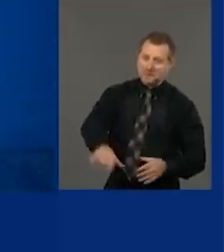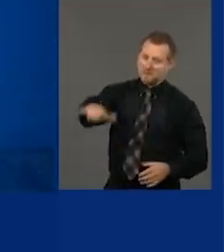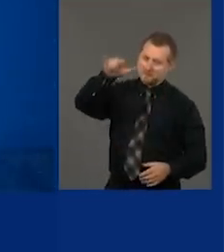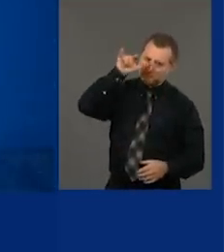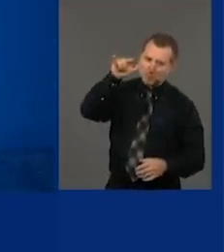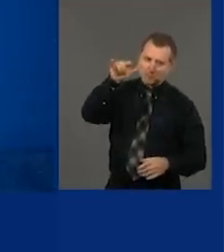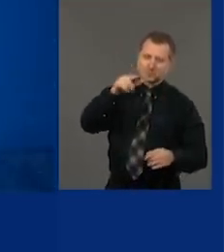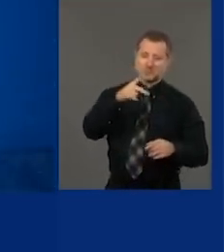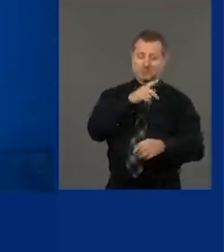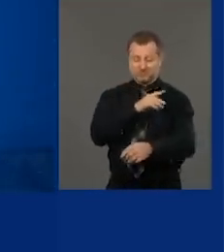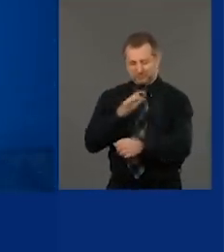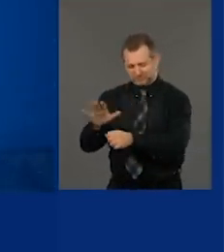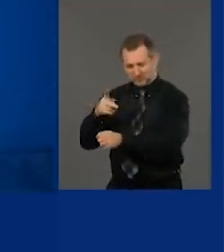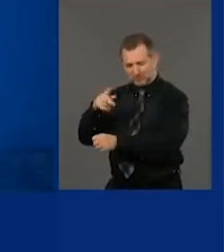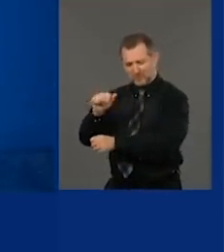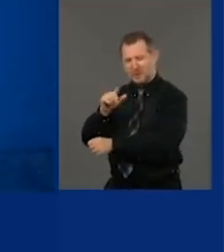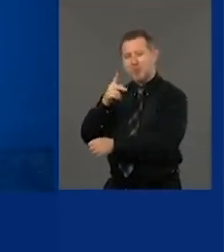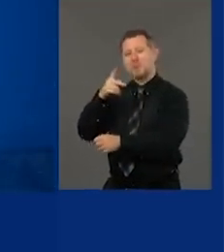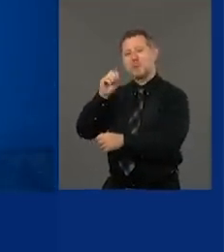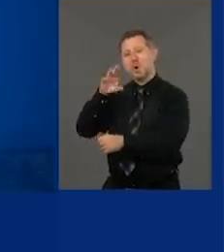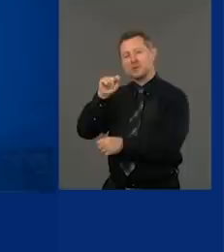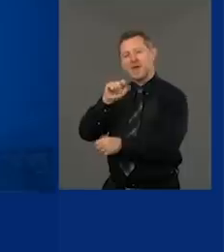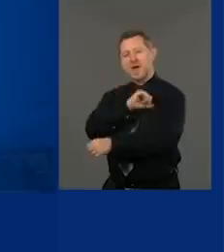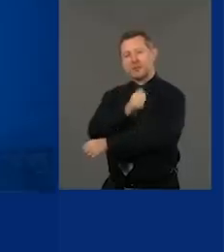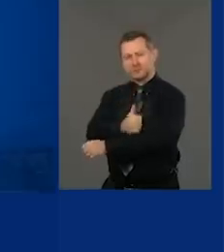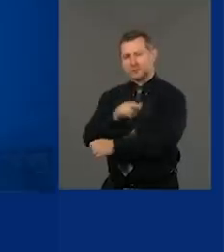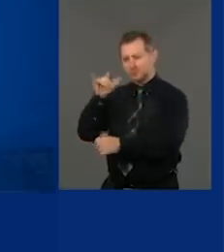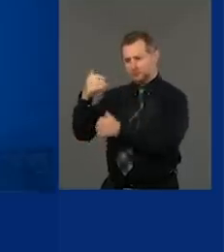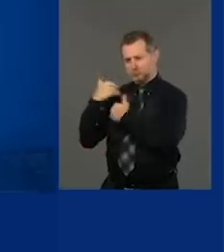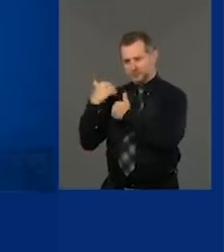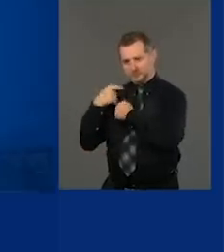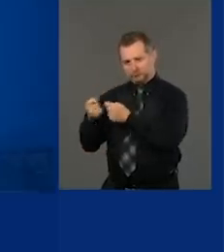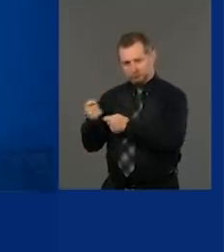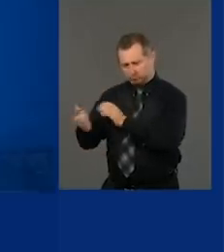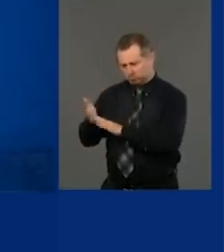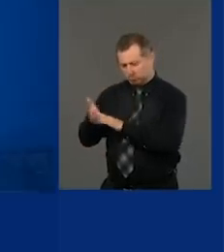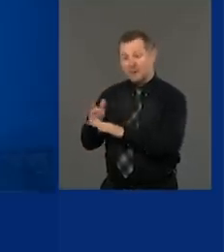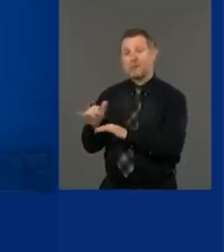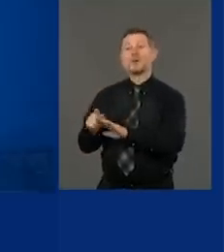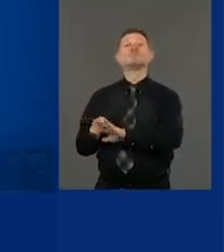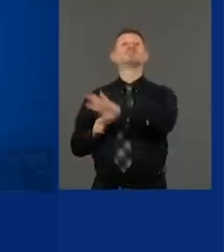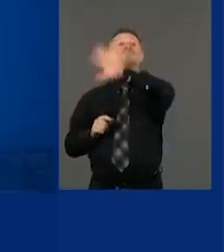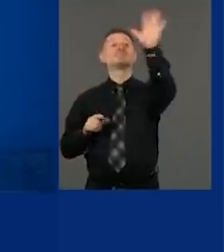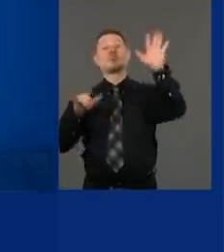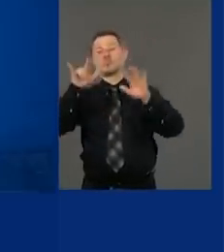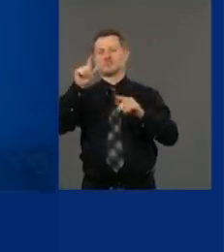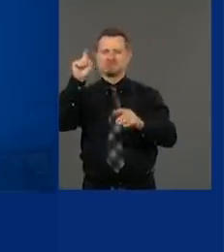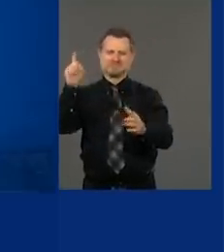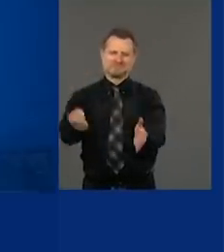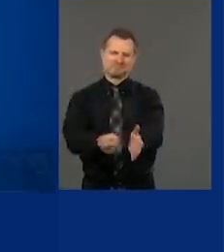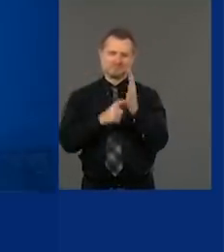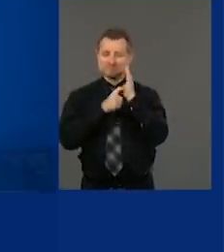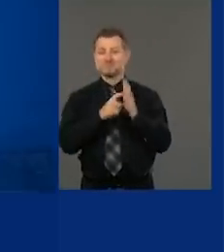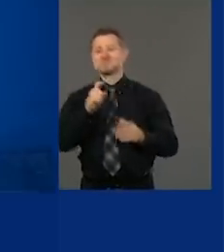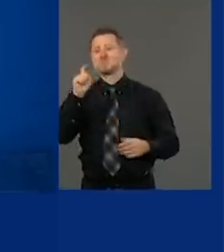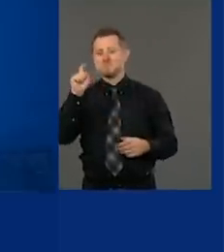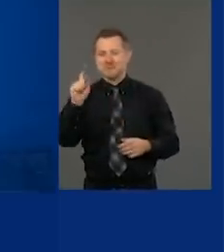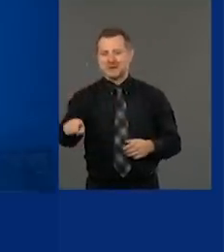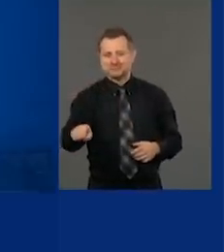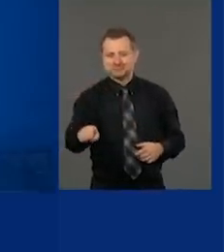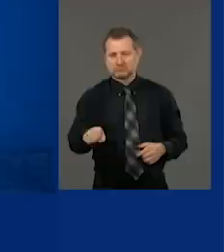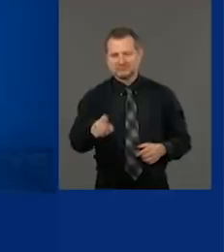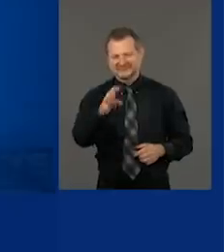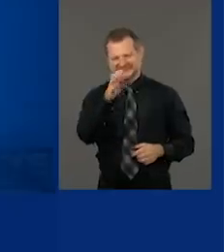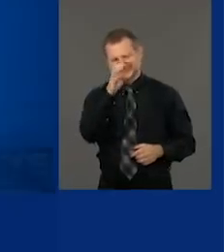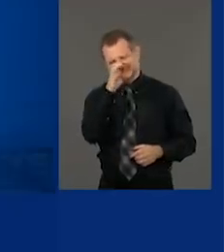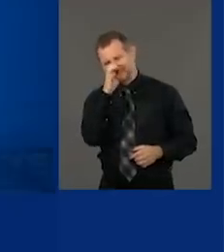in downstate New York. The other airports will do it in upstate New York. The general point is we have to stay diligent. New